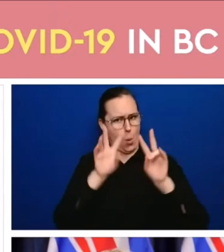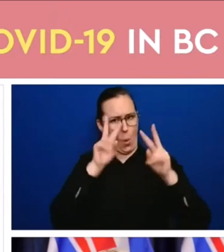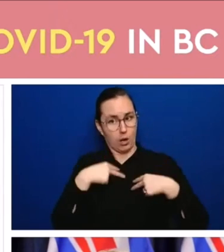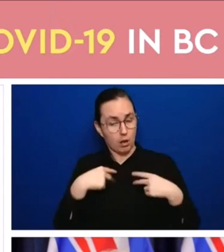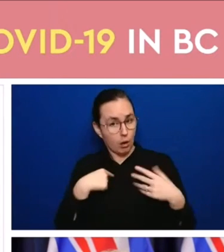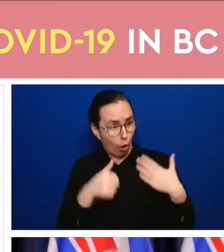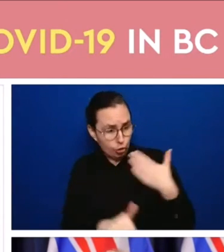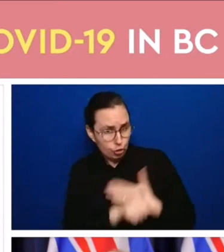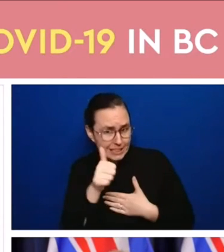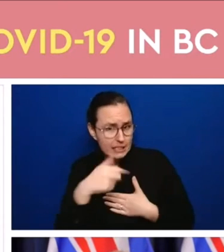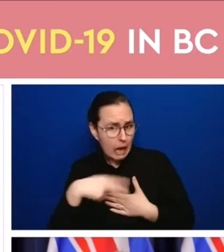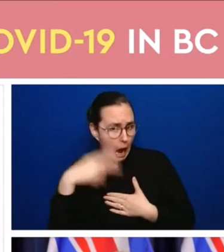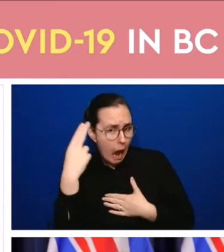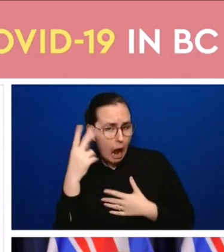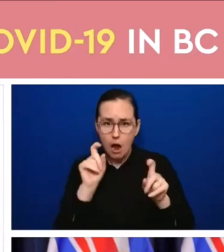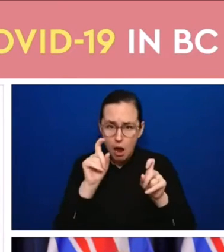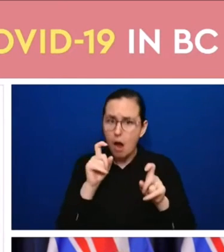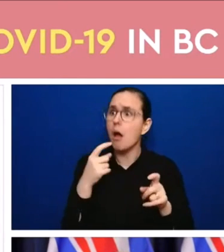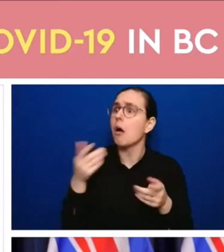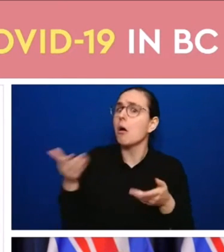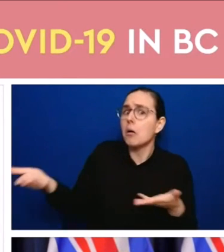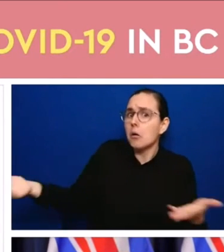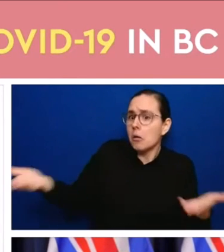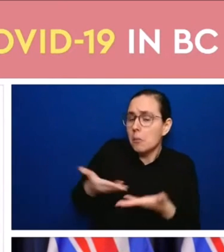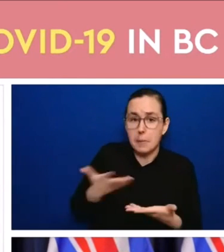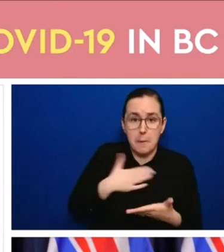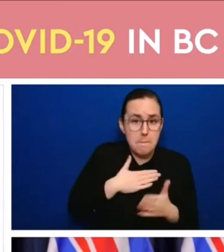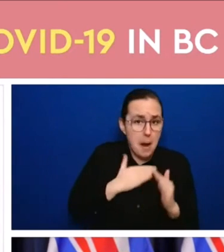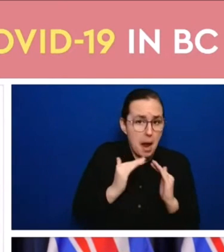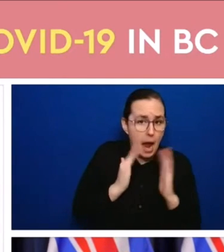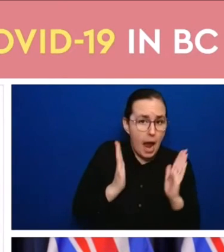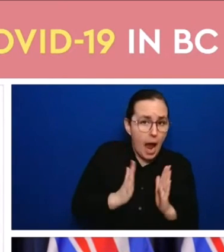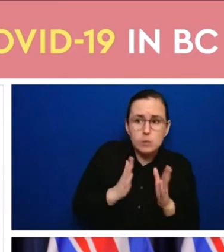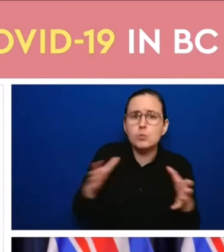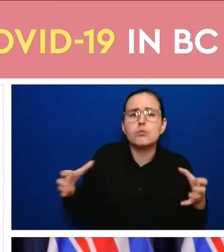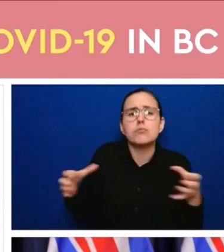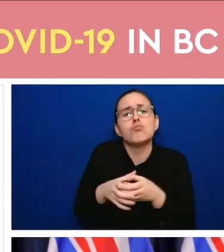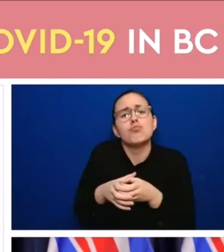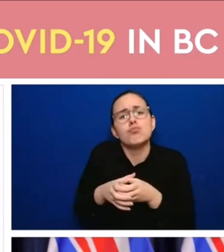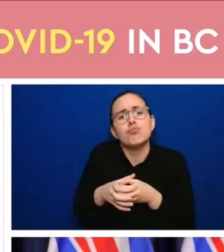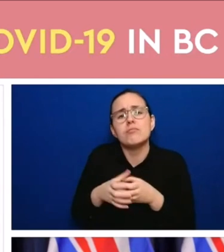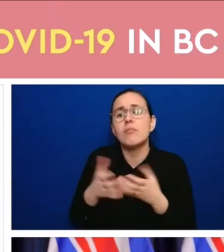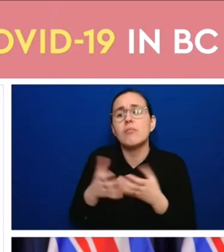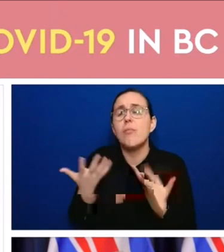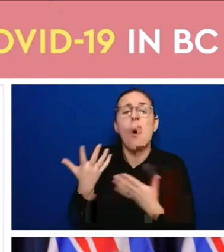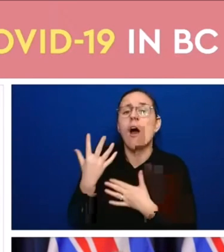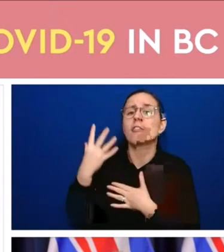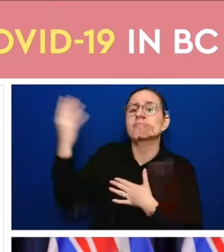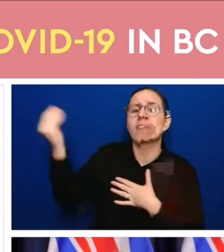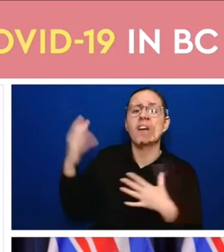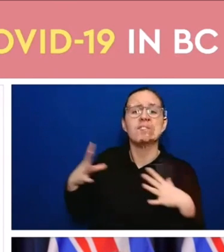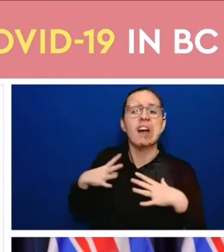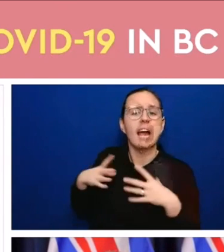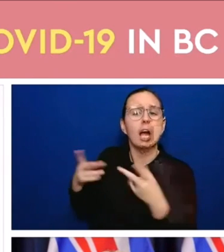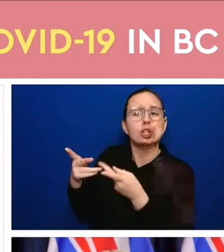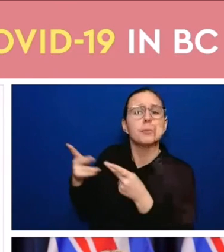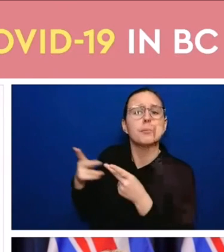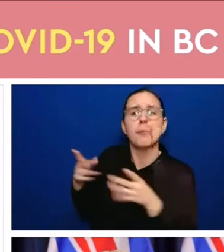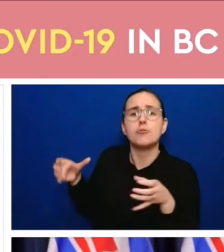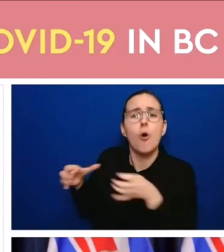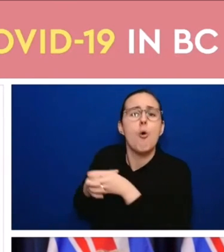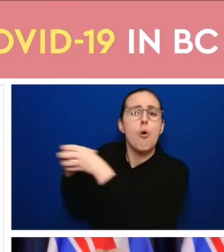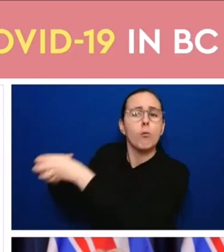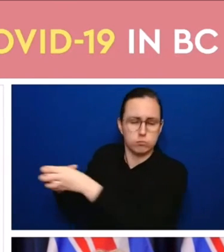vacation rentals and other properties we are going to be allowing again indoor and outdoor